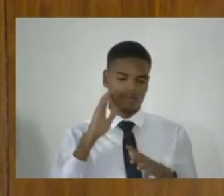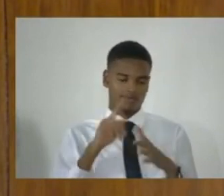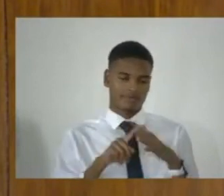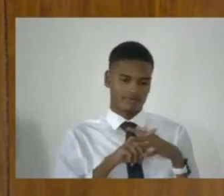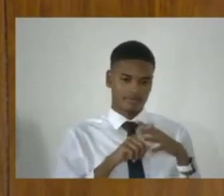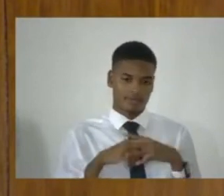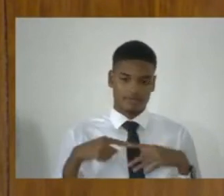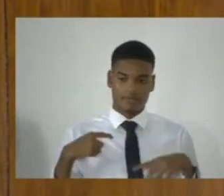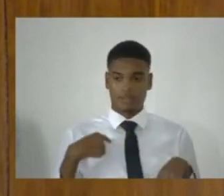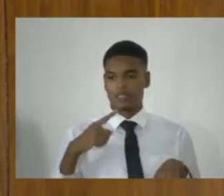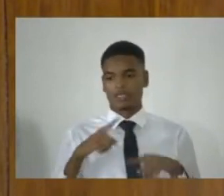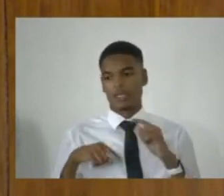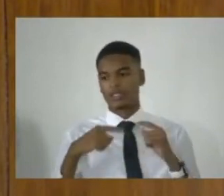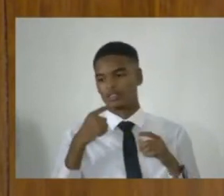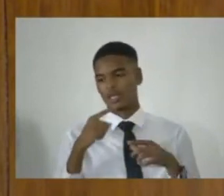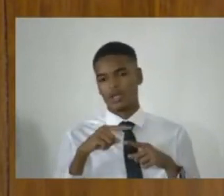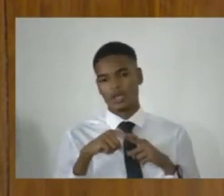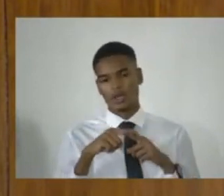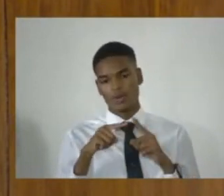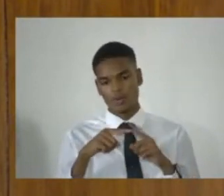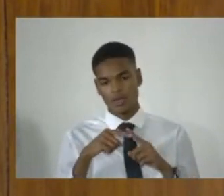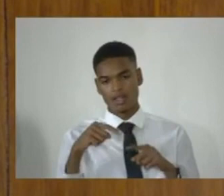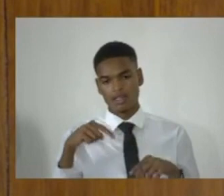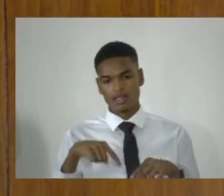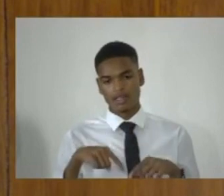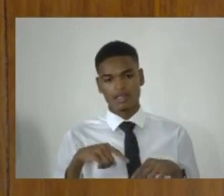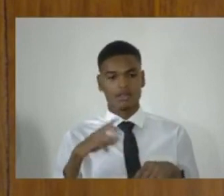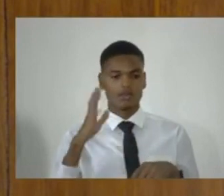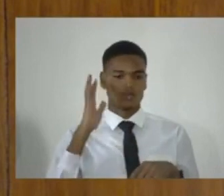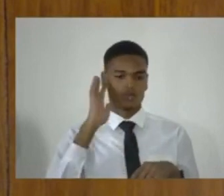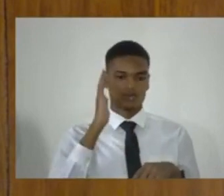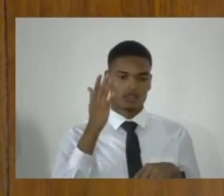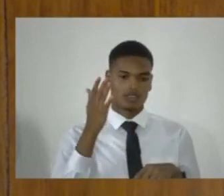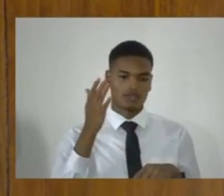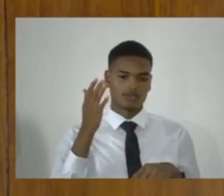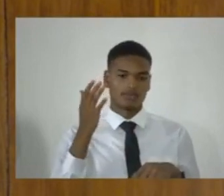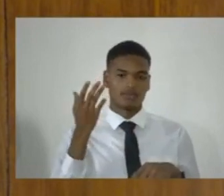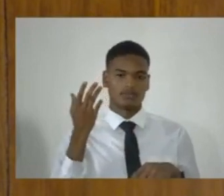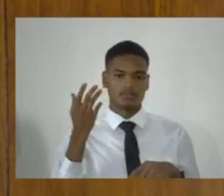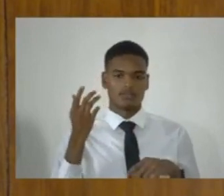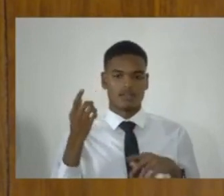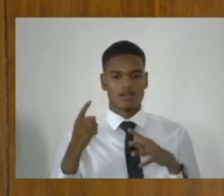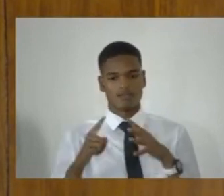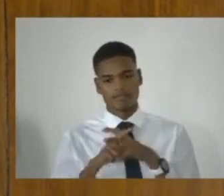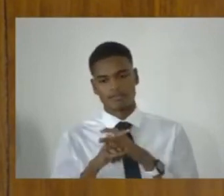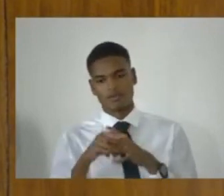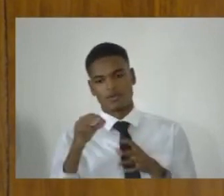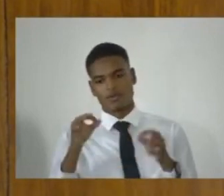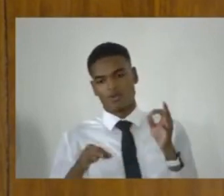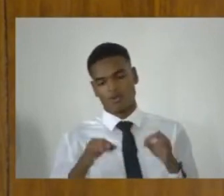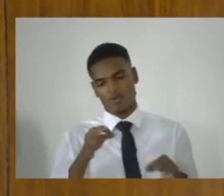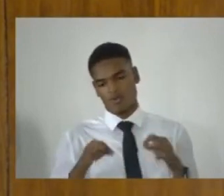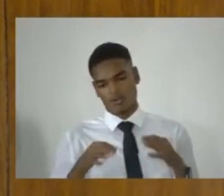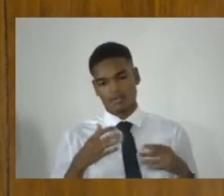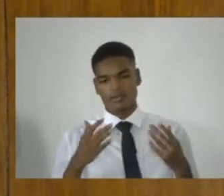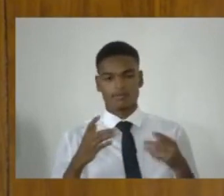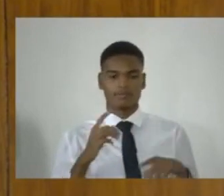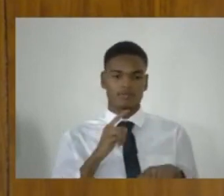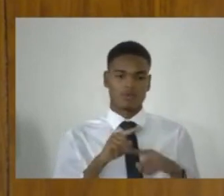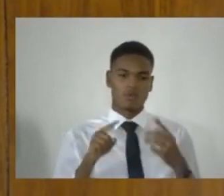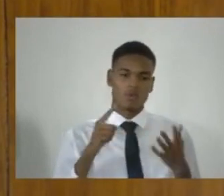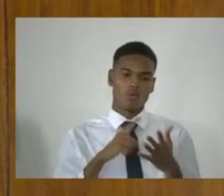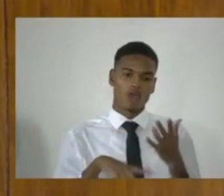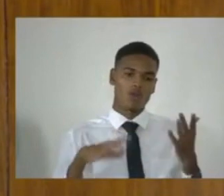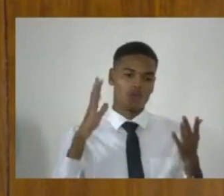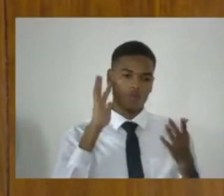to say when this legislation is tested in the court, and I have no doubt it will be, what the outcome of that